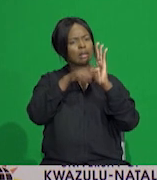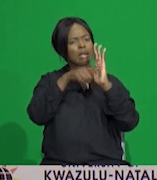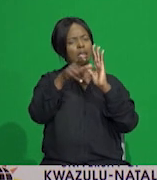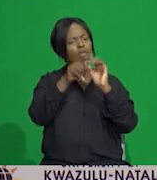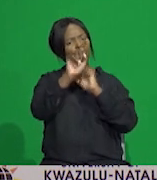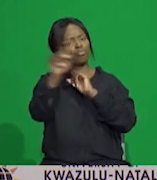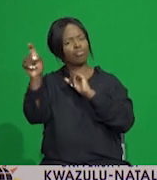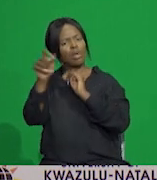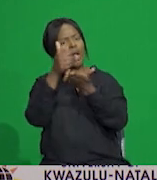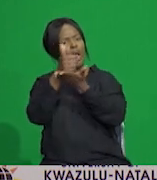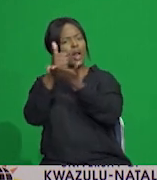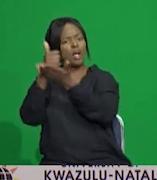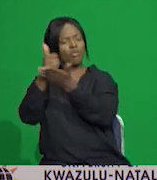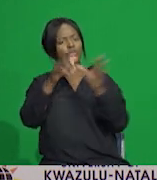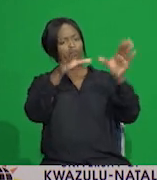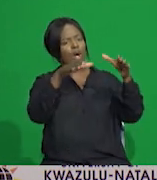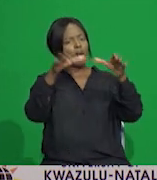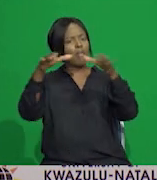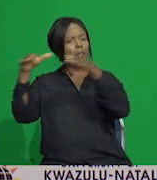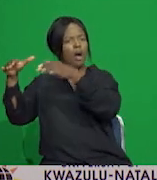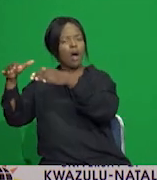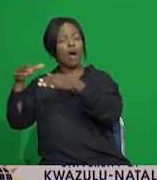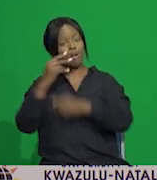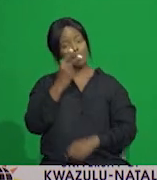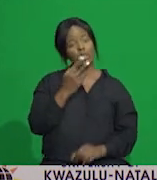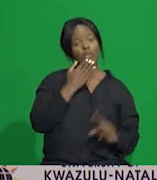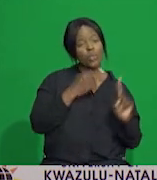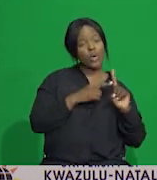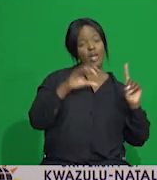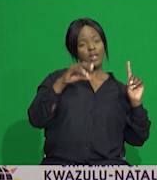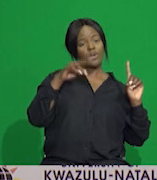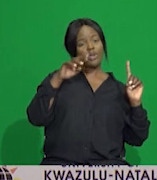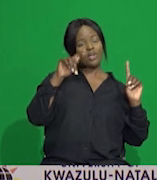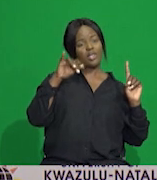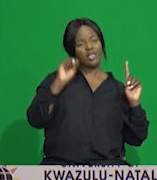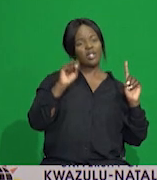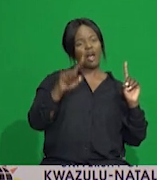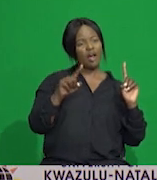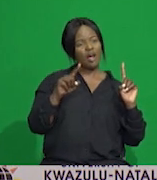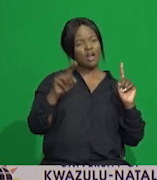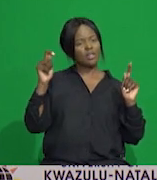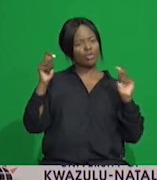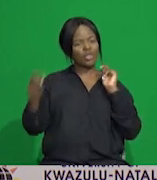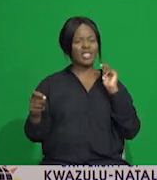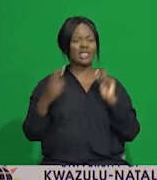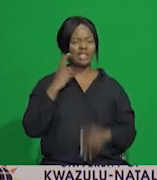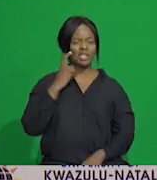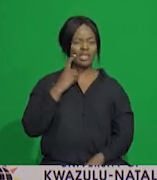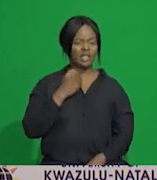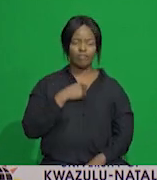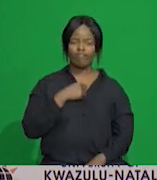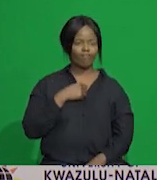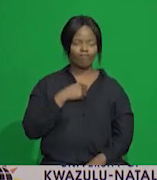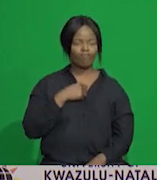colleges to help you. Because obviously, as we've seen, as Curtis spoke about in his first part there, this transition is not easy. It's